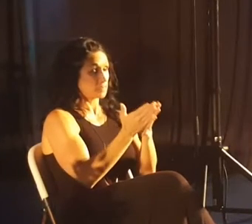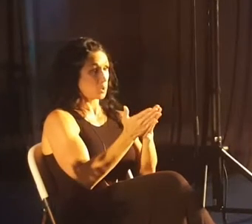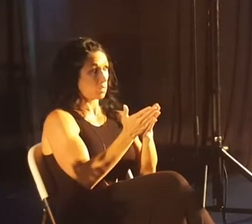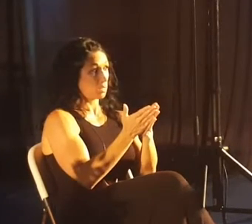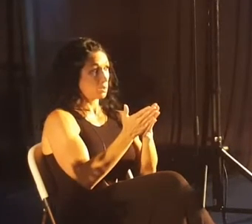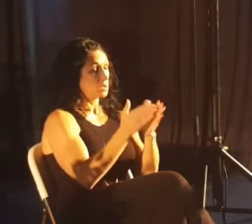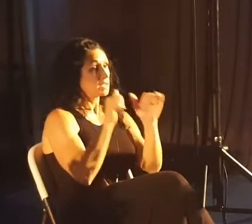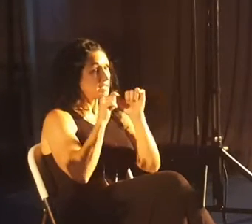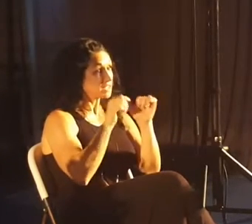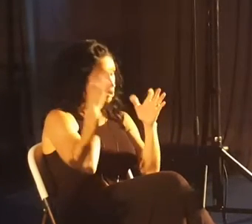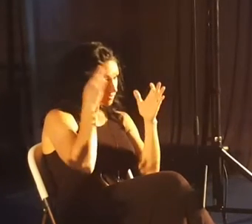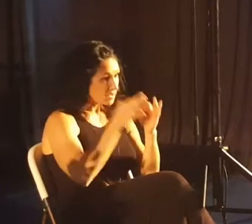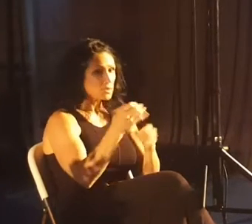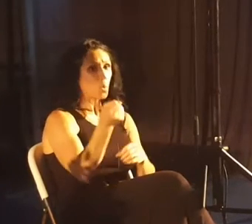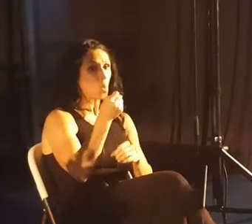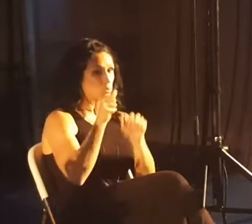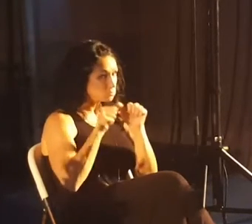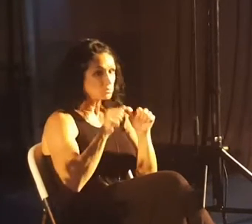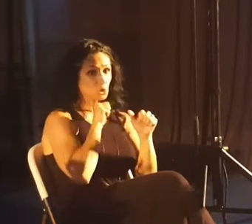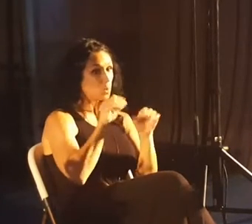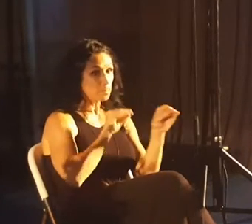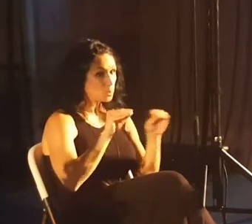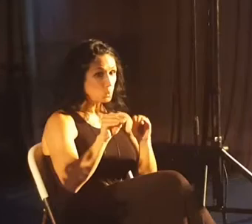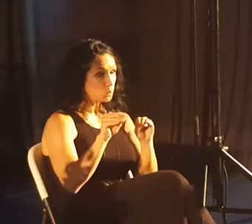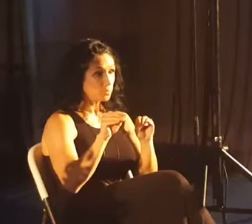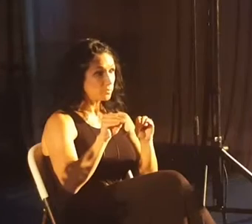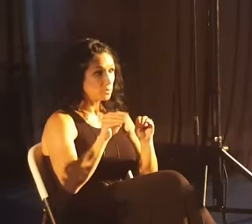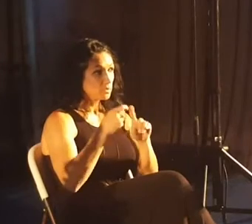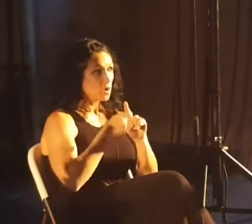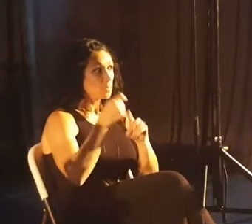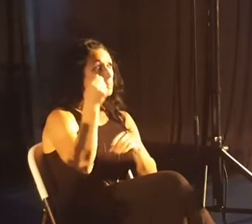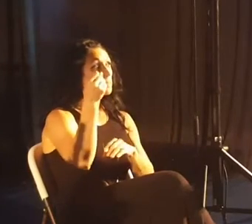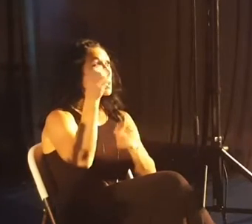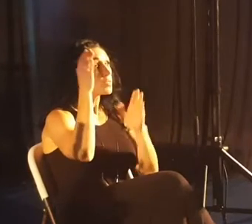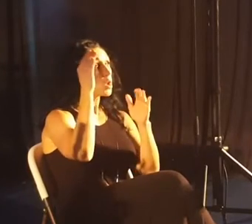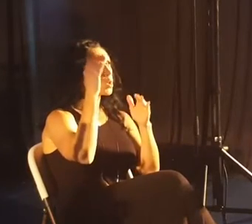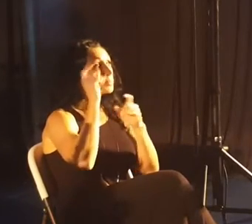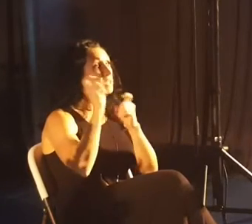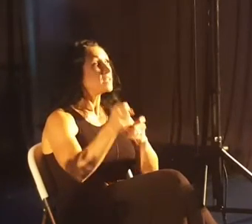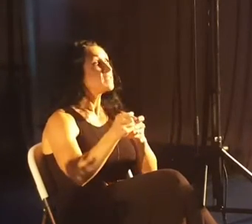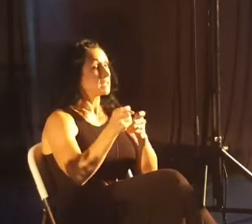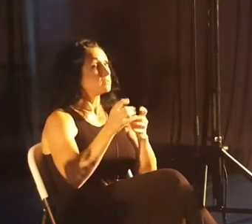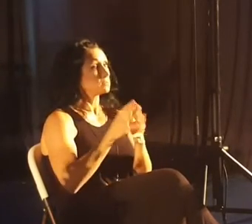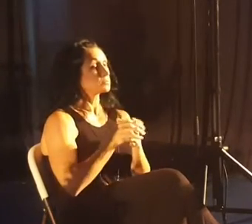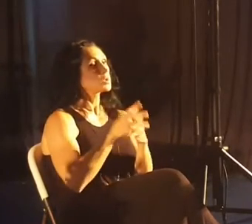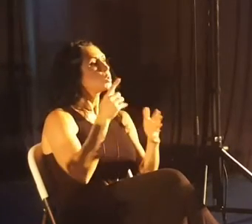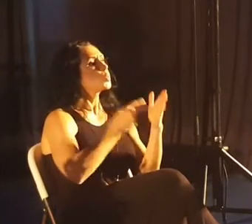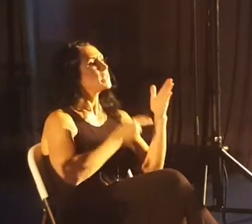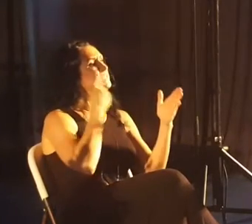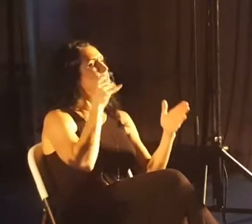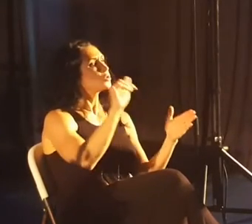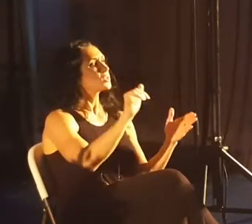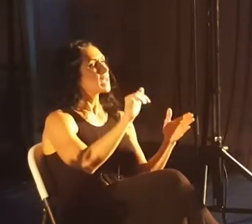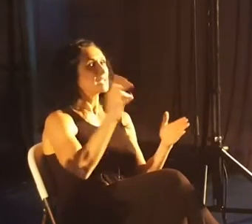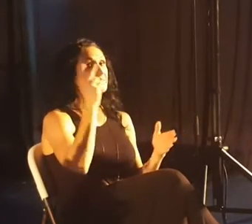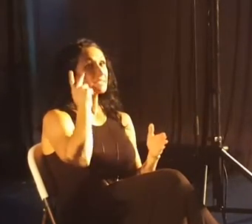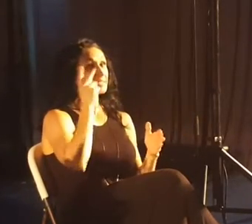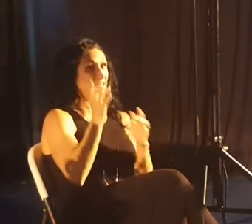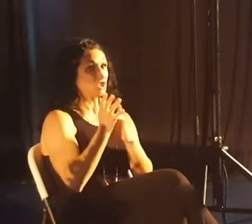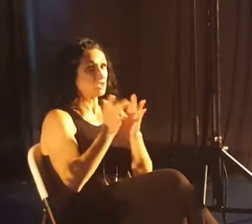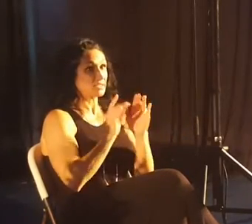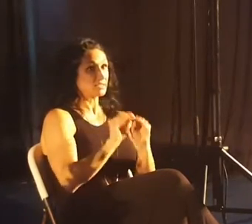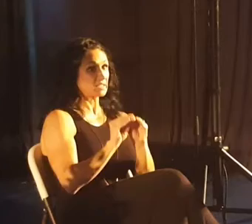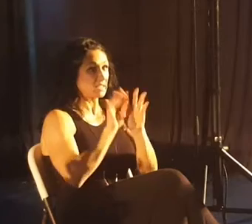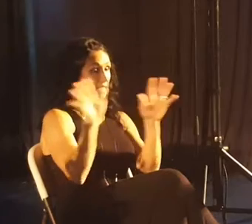Continue in your faith, hold firm and do not move from the hope held out in the gospel. What's it look like to see Jesus